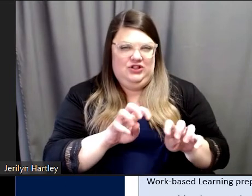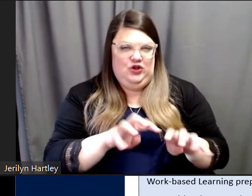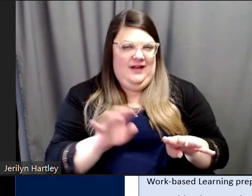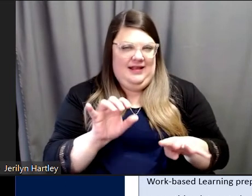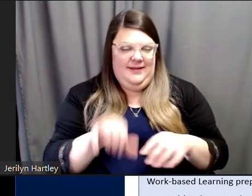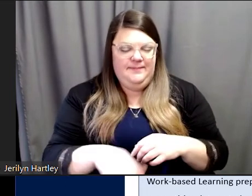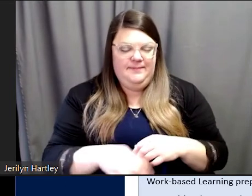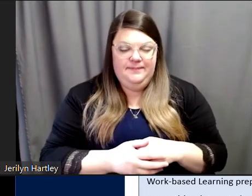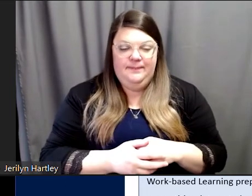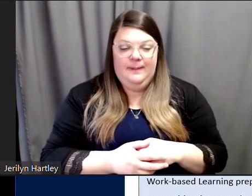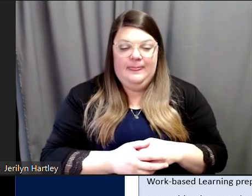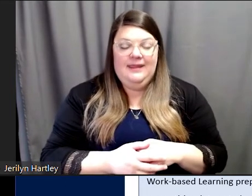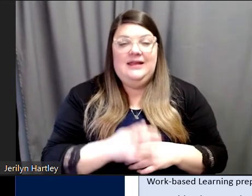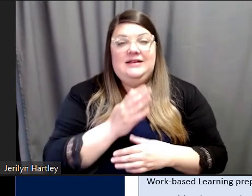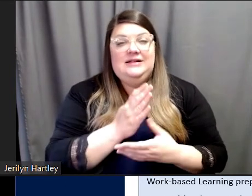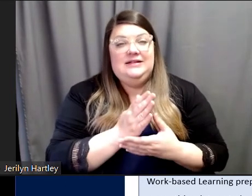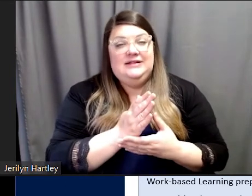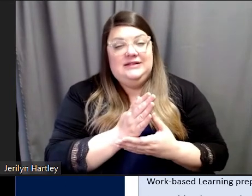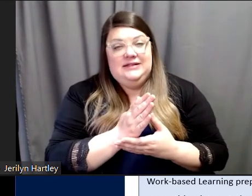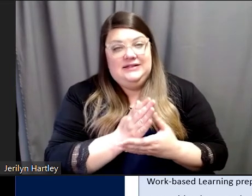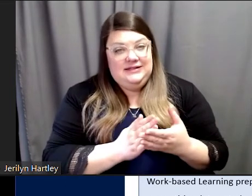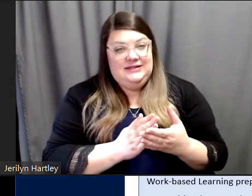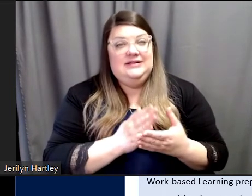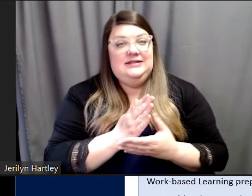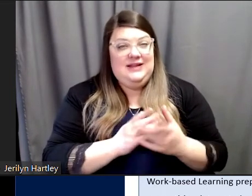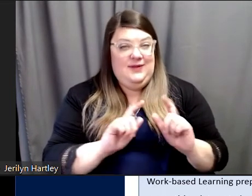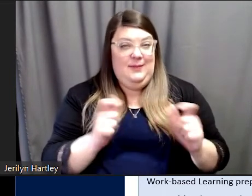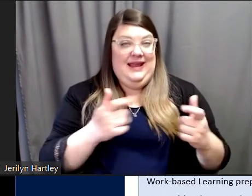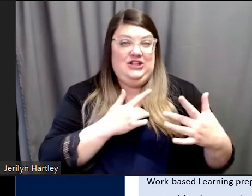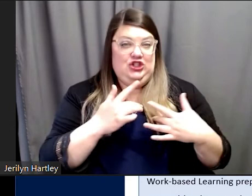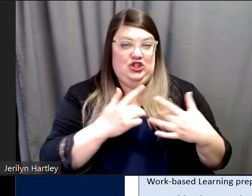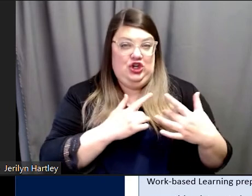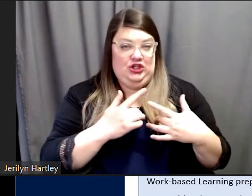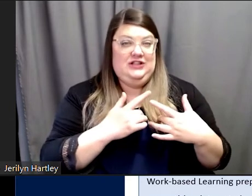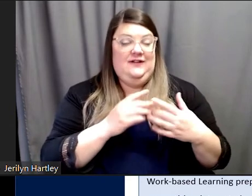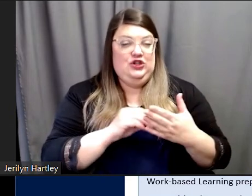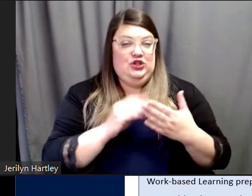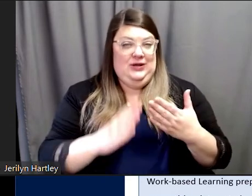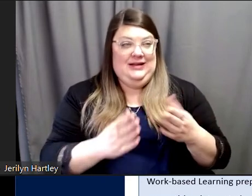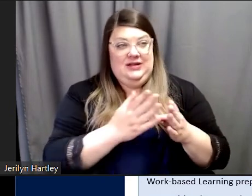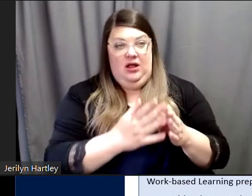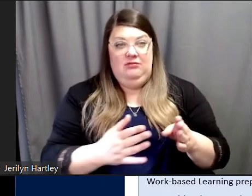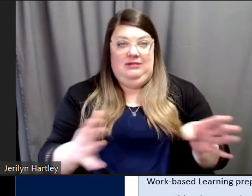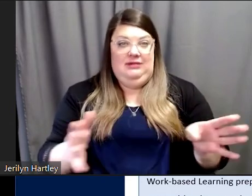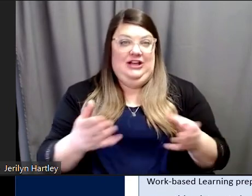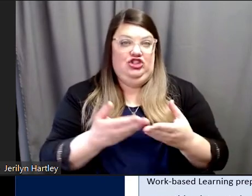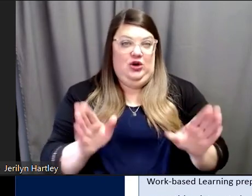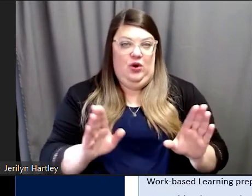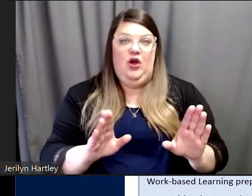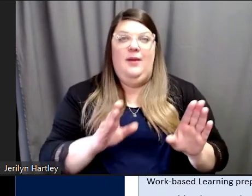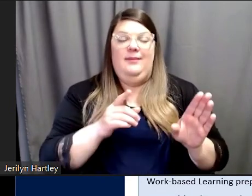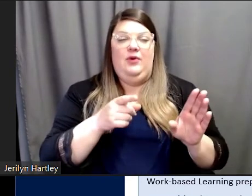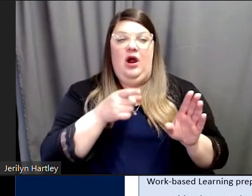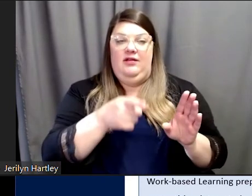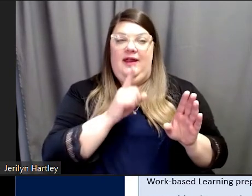So some of the biggest concerns for students across the board were being prepared for work, and that included personal